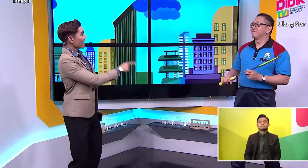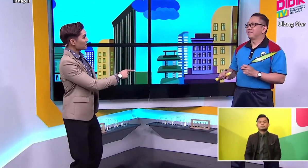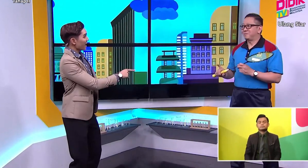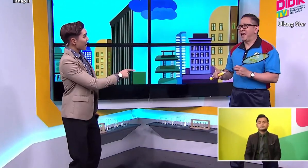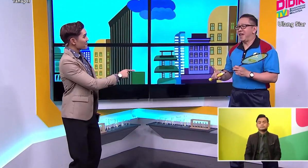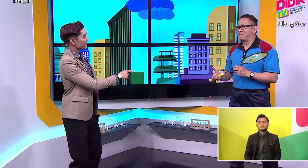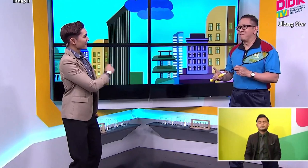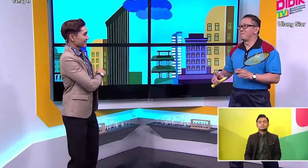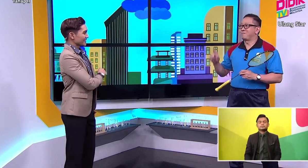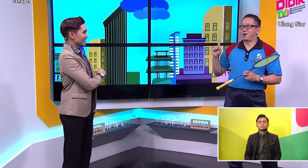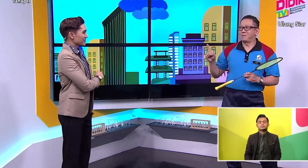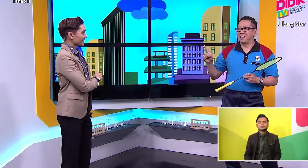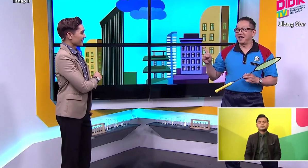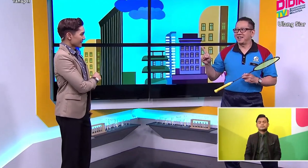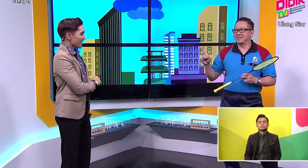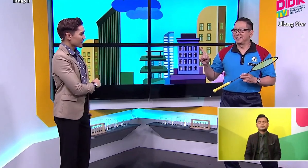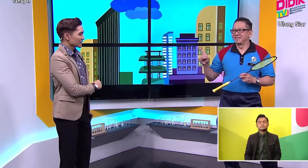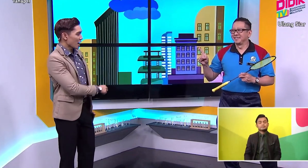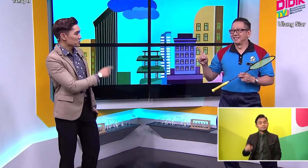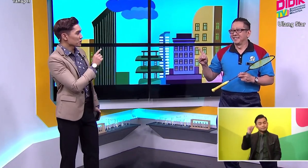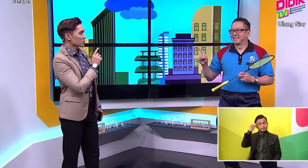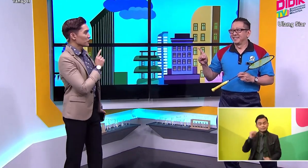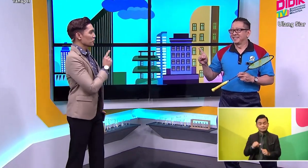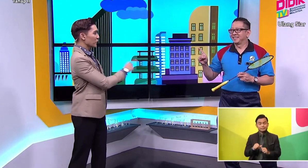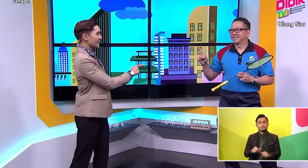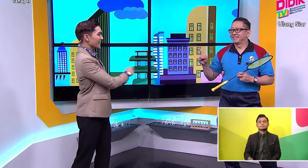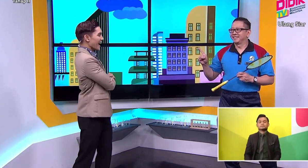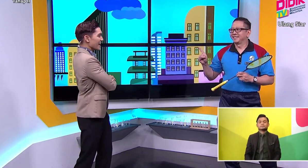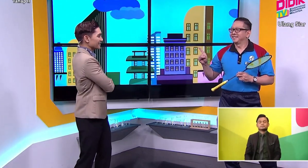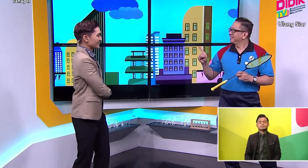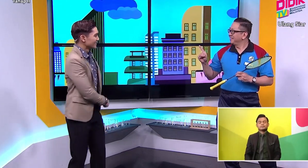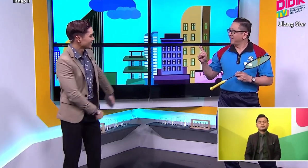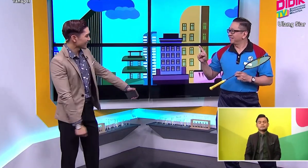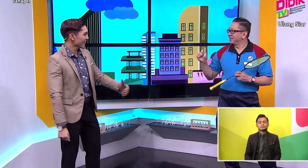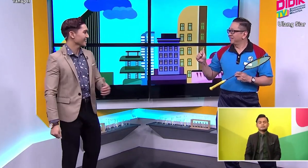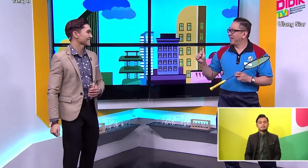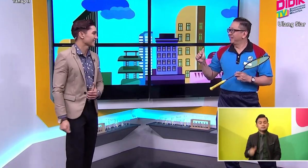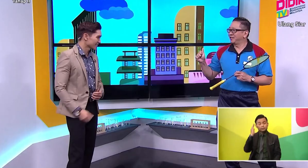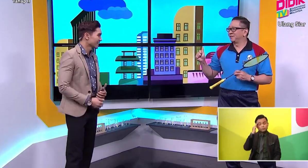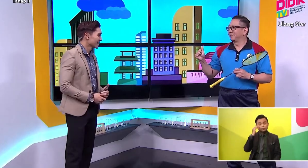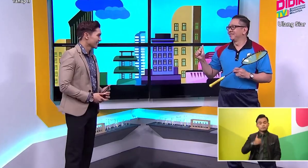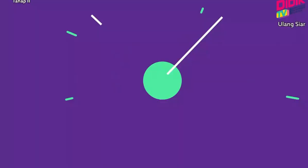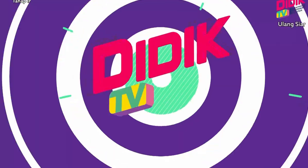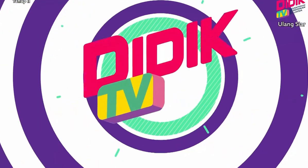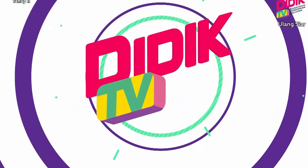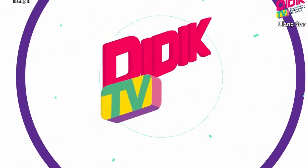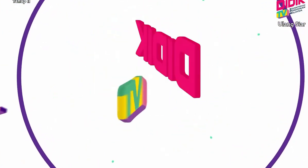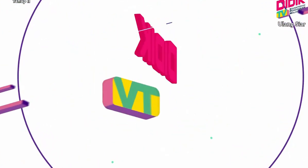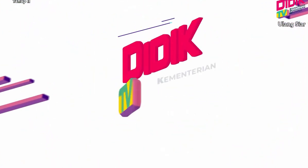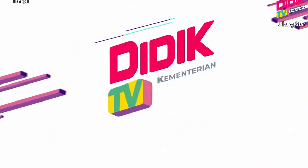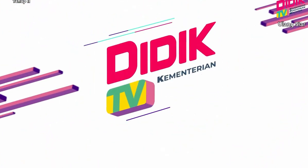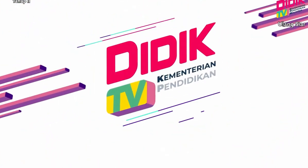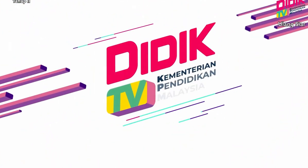8pm! Promise! Yes! And I'm sure you will win the game! Yes! Thank you! Bye!